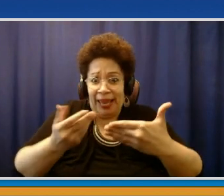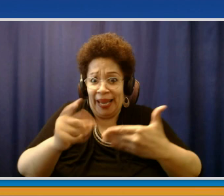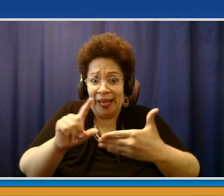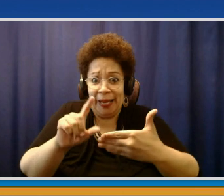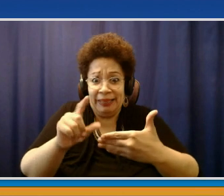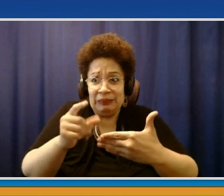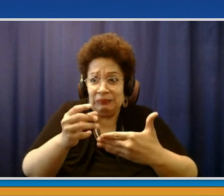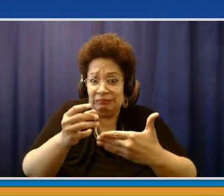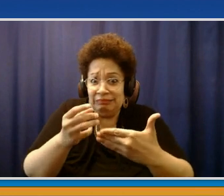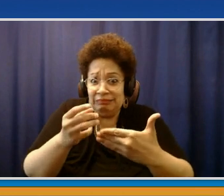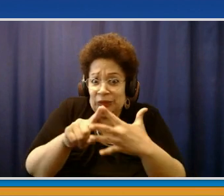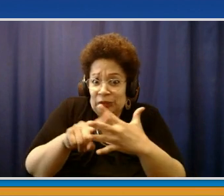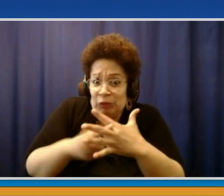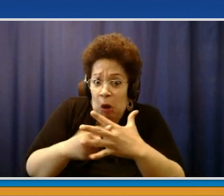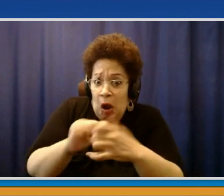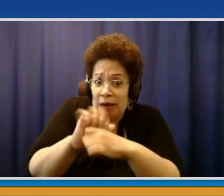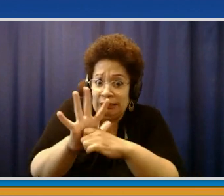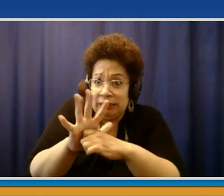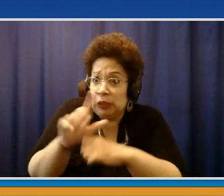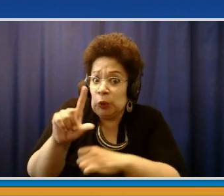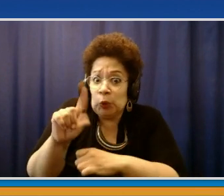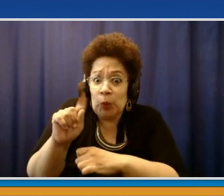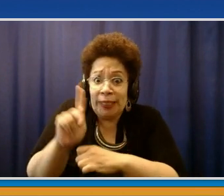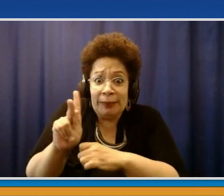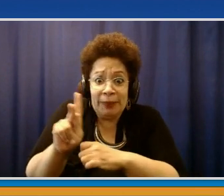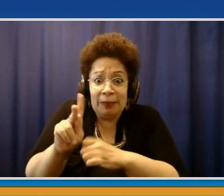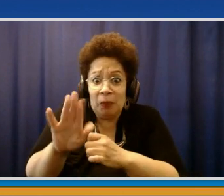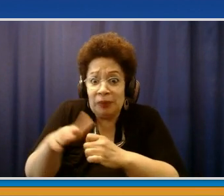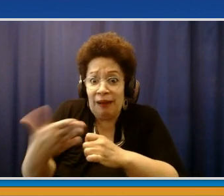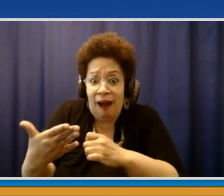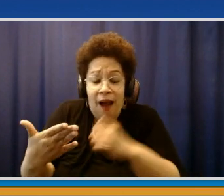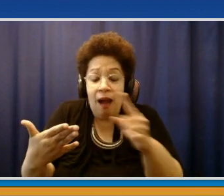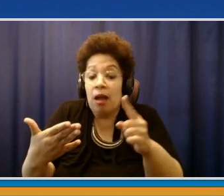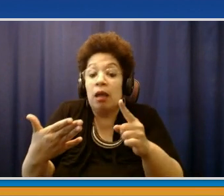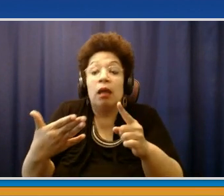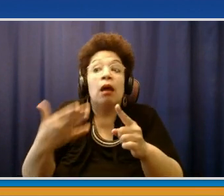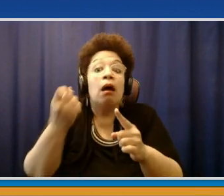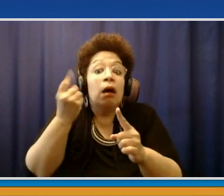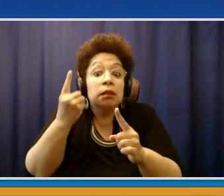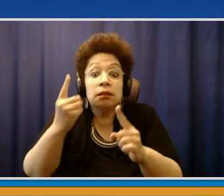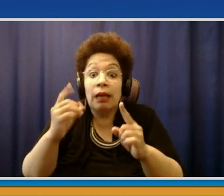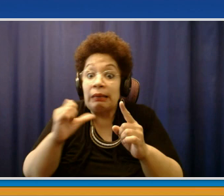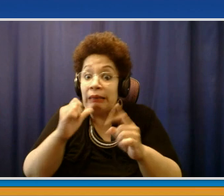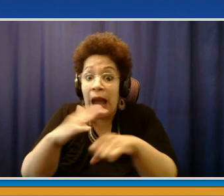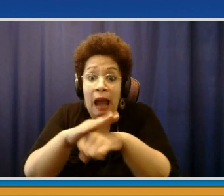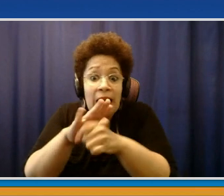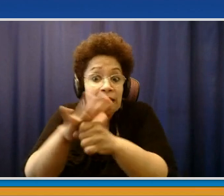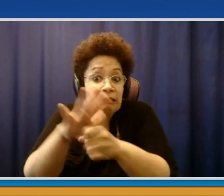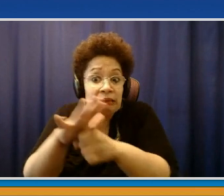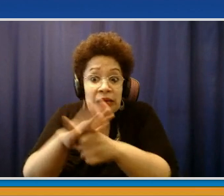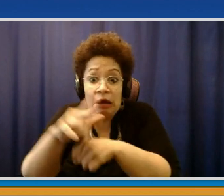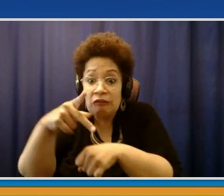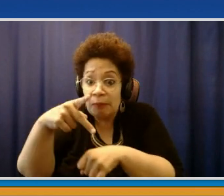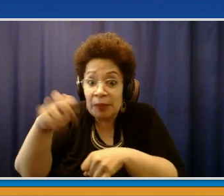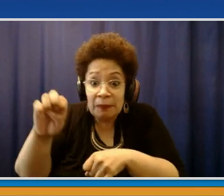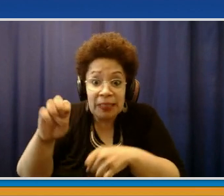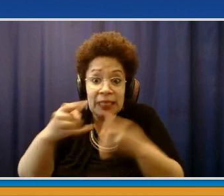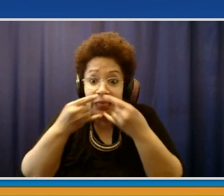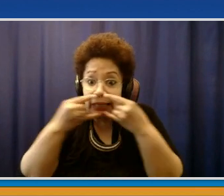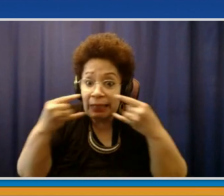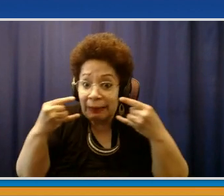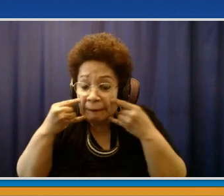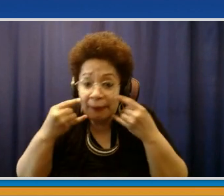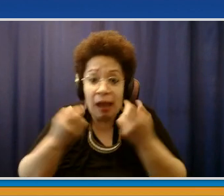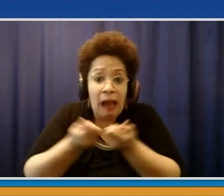nobody had PPE equipment. We were relying on a bunch of different places even before the county got it. We were delivering them to different towns around us. We were